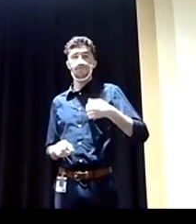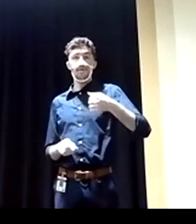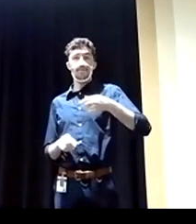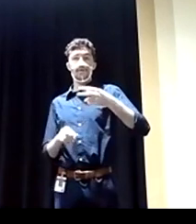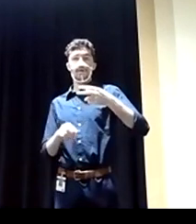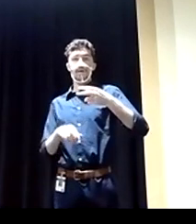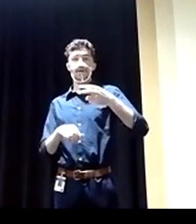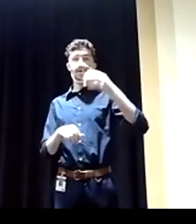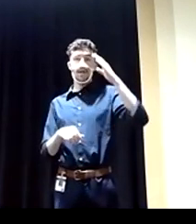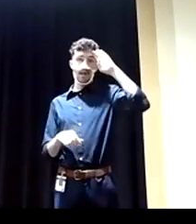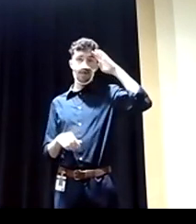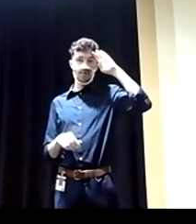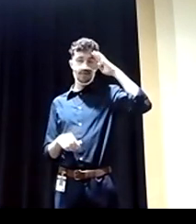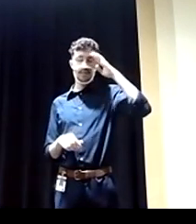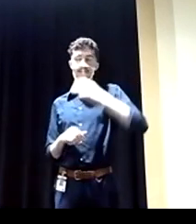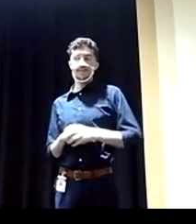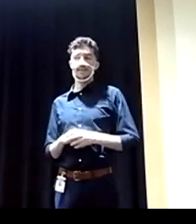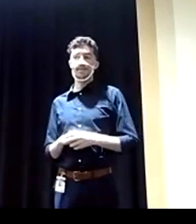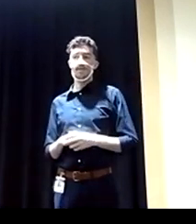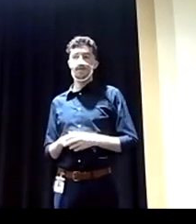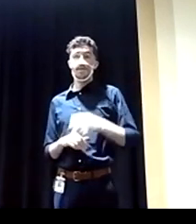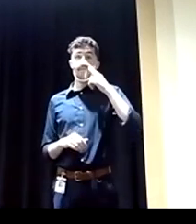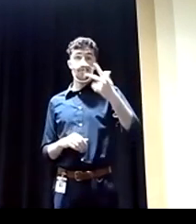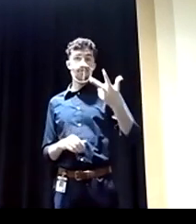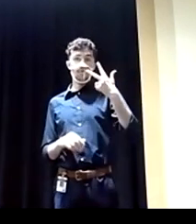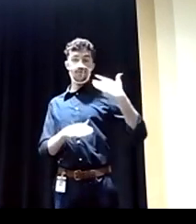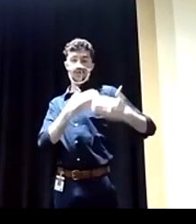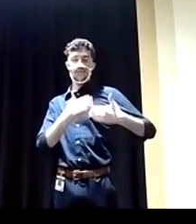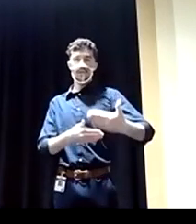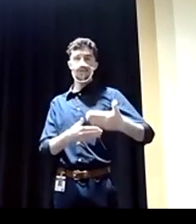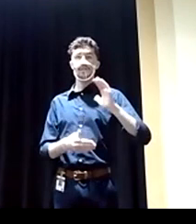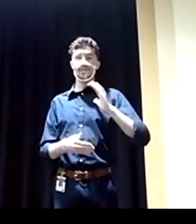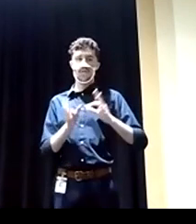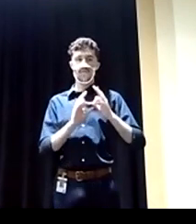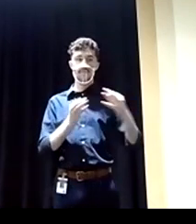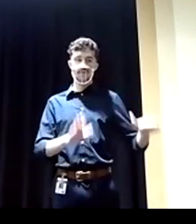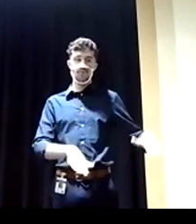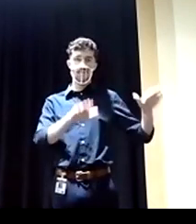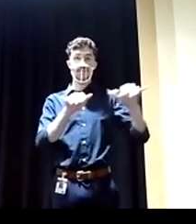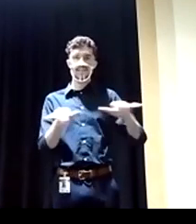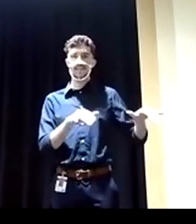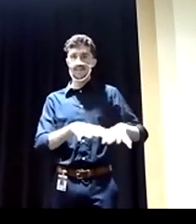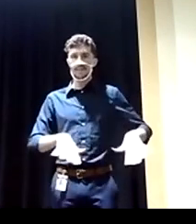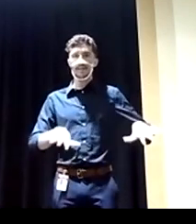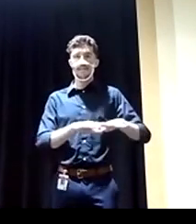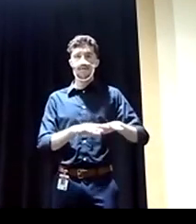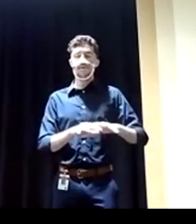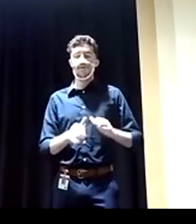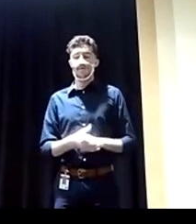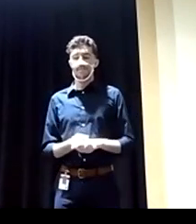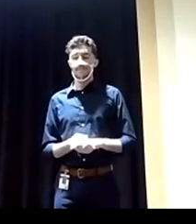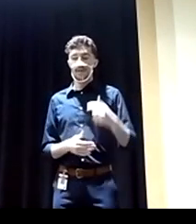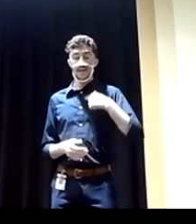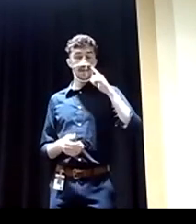And for three generations, our family grew and prospered in that same neighborhood where you all are starting your lives in America. And I